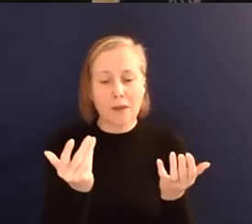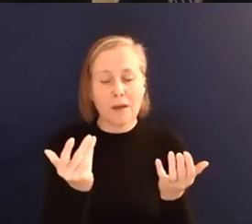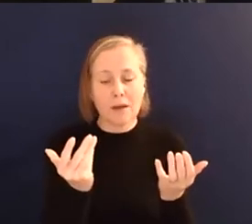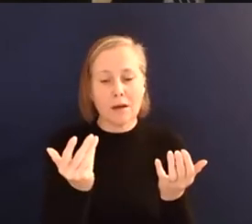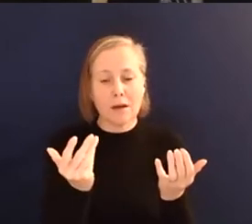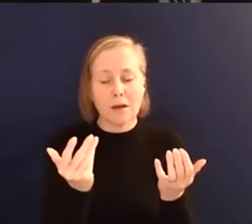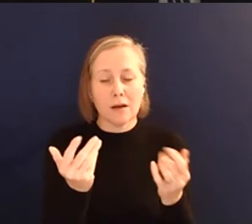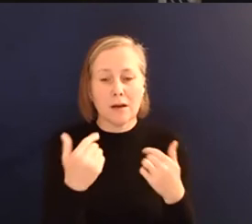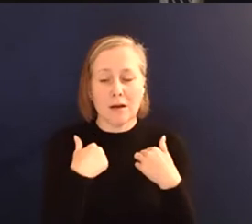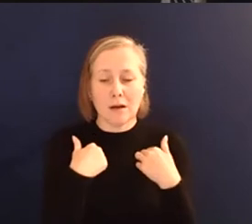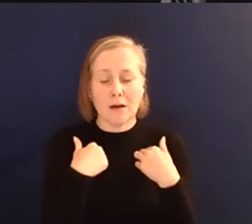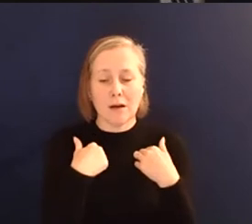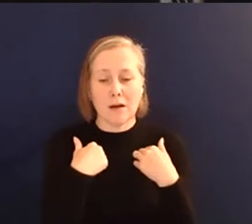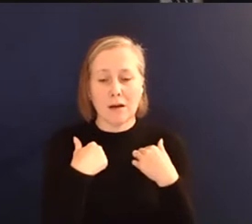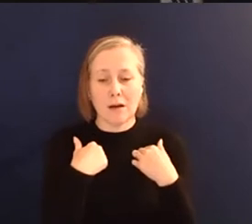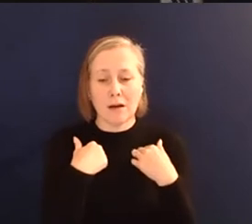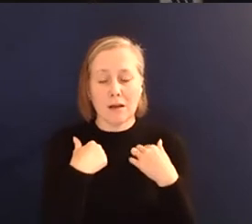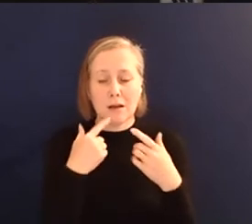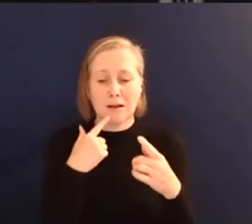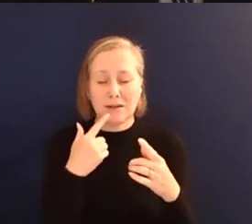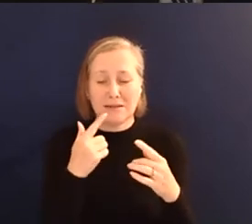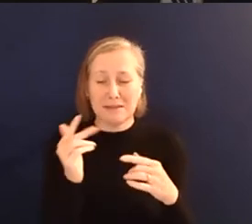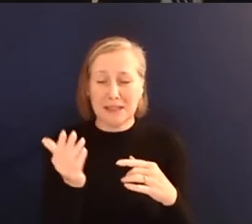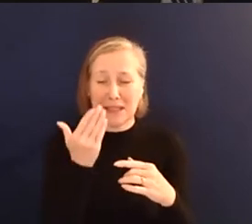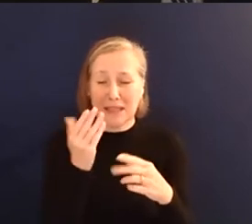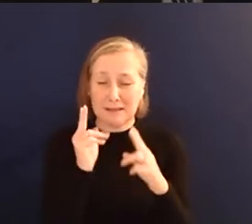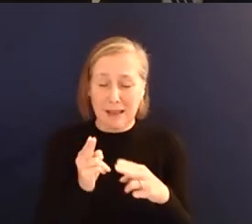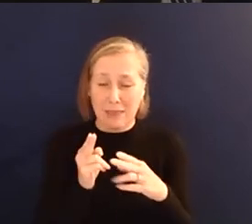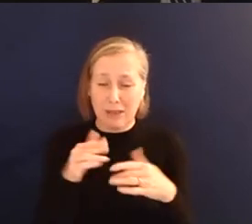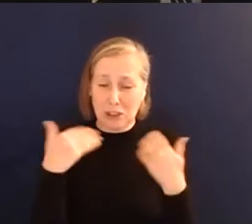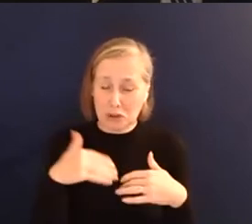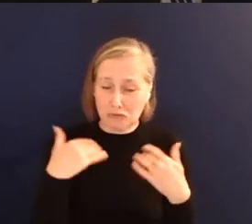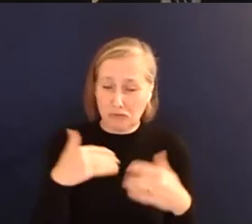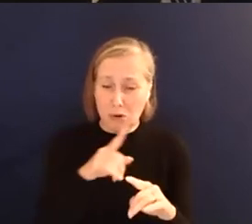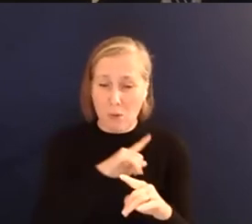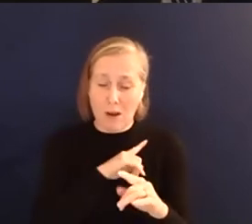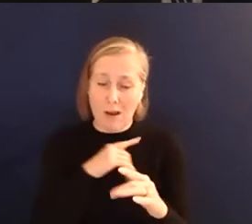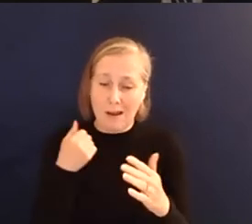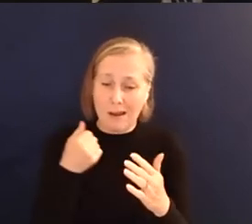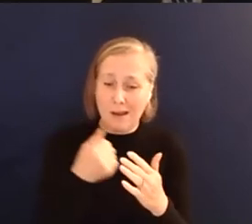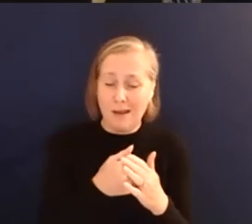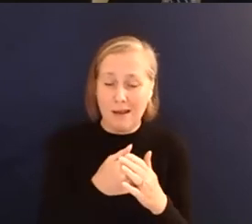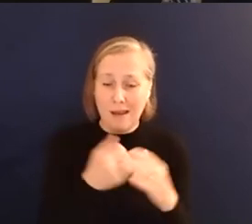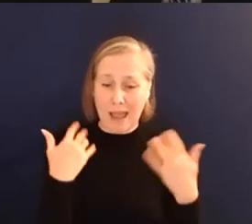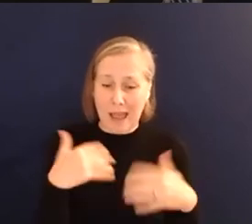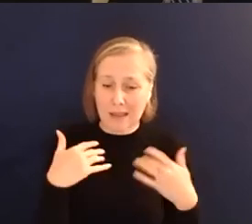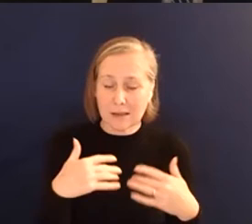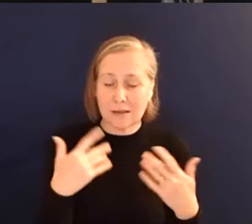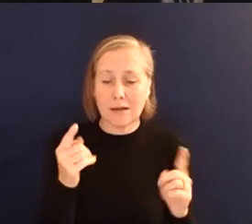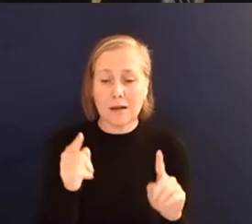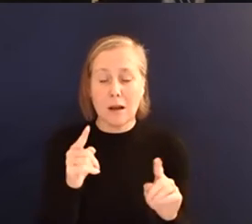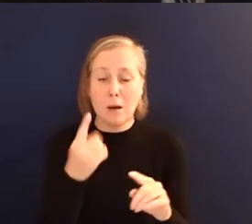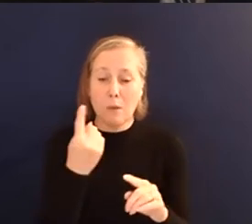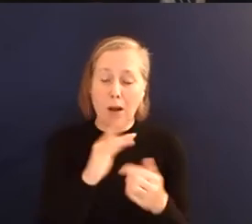near fatal injuries as well as a result of an accident. And one of those injuries left me